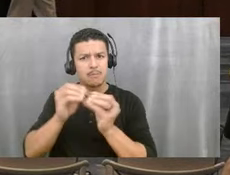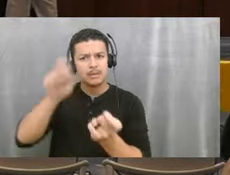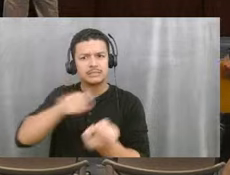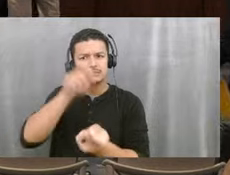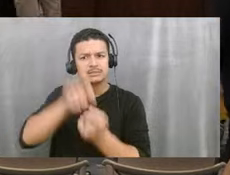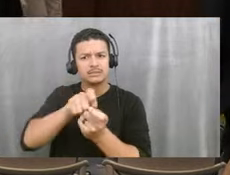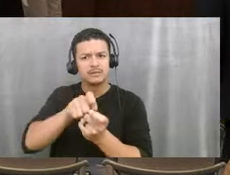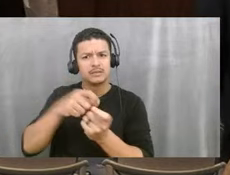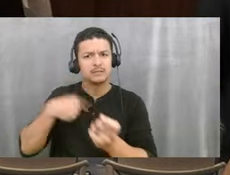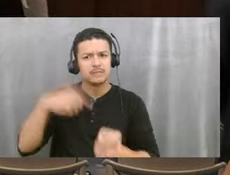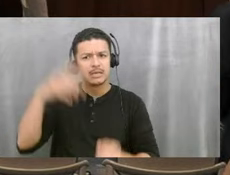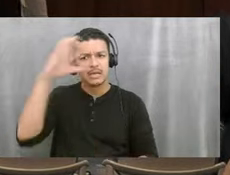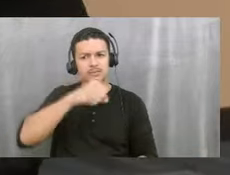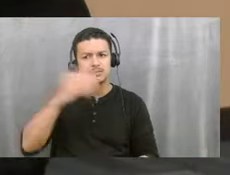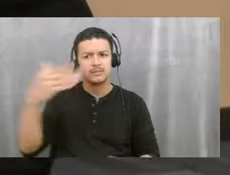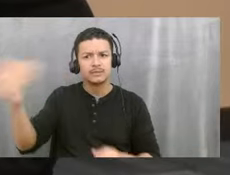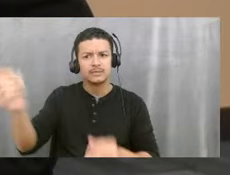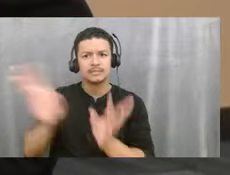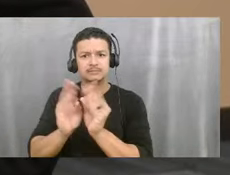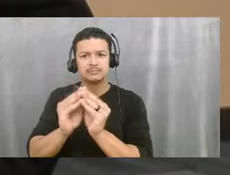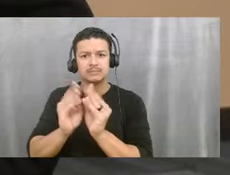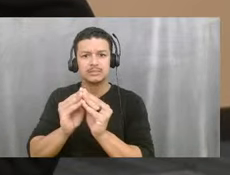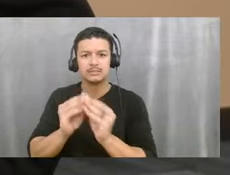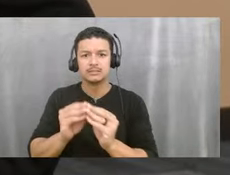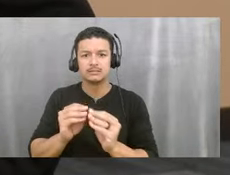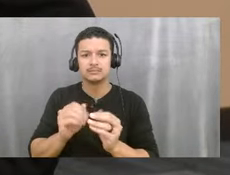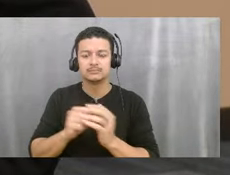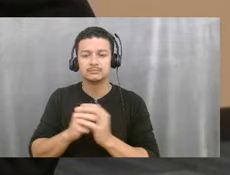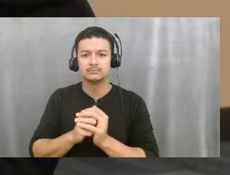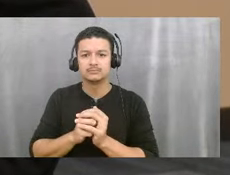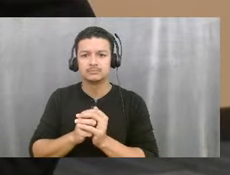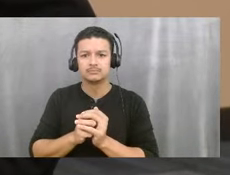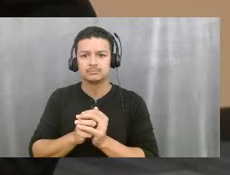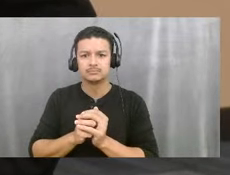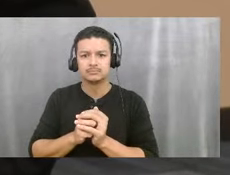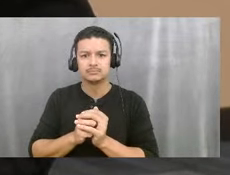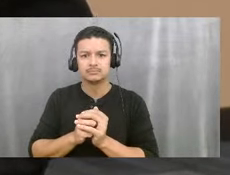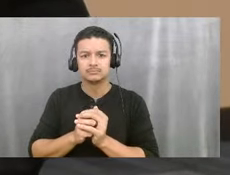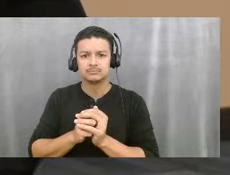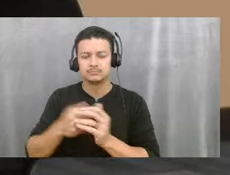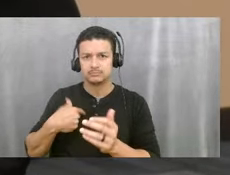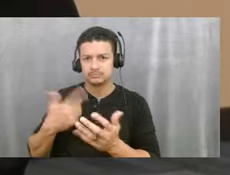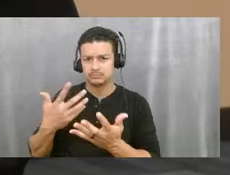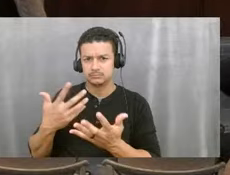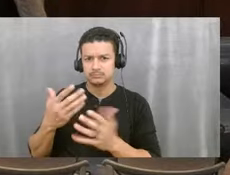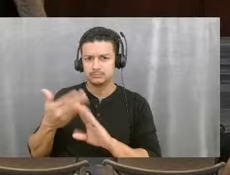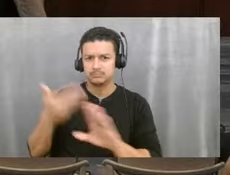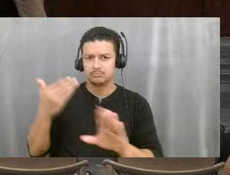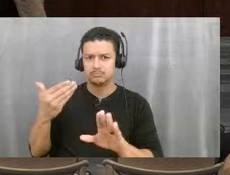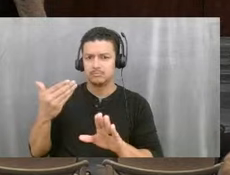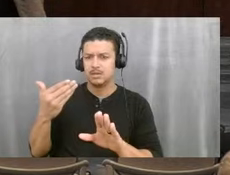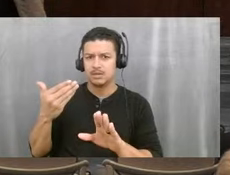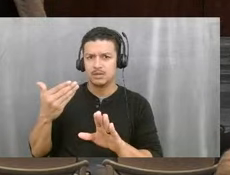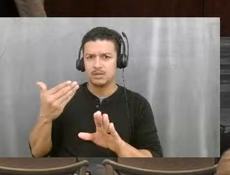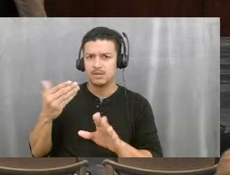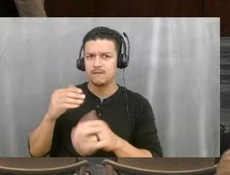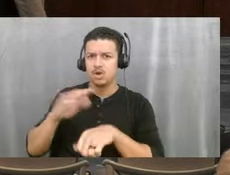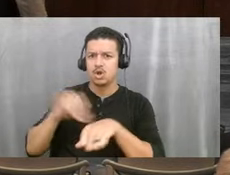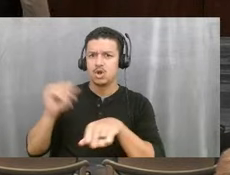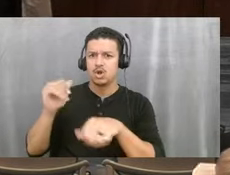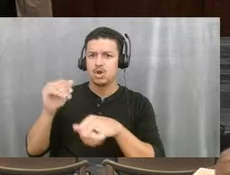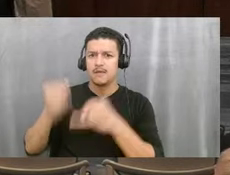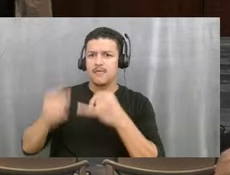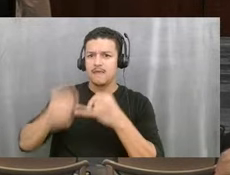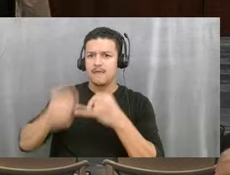next meeting? Yes. All right. Just making sure the motion is clear. Now, before I call the final vote, I know we had a motion in a second. I know staff wants to add.